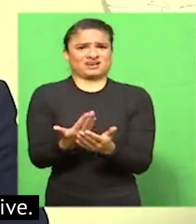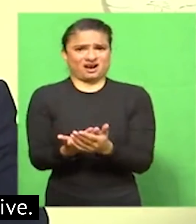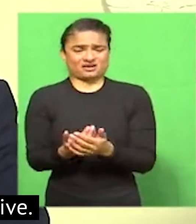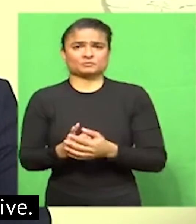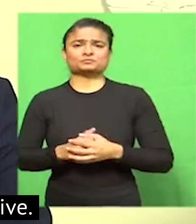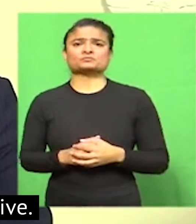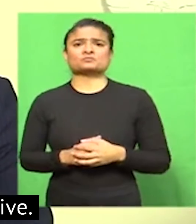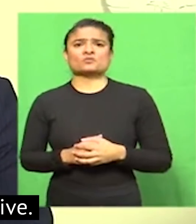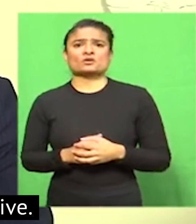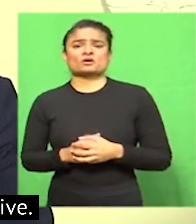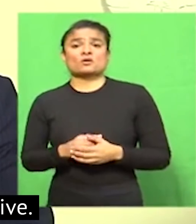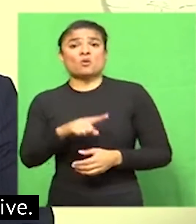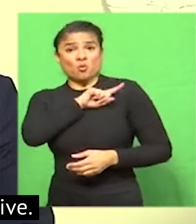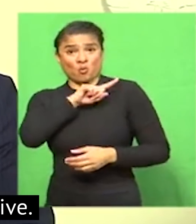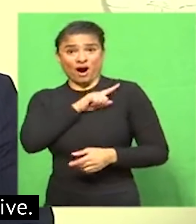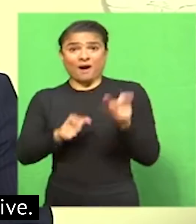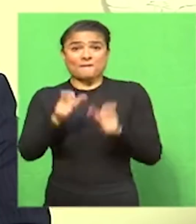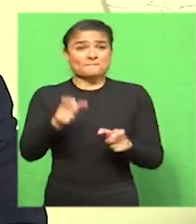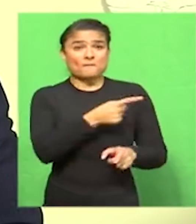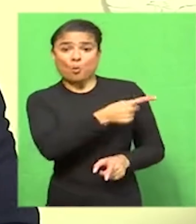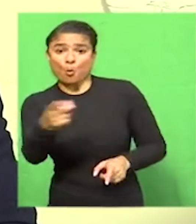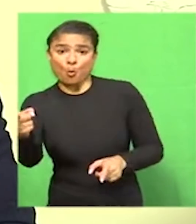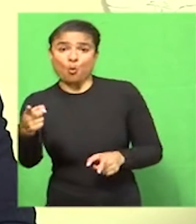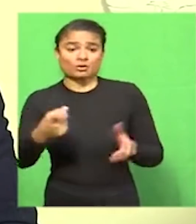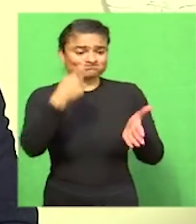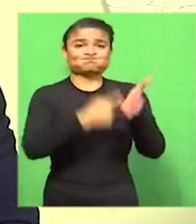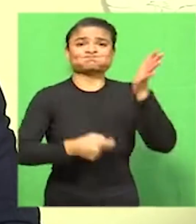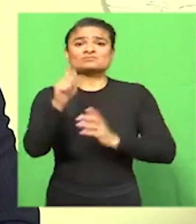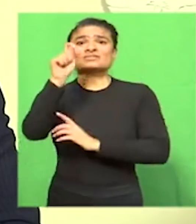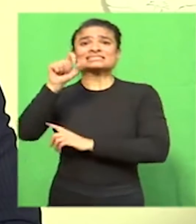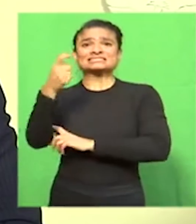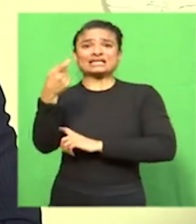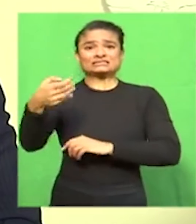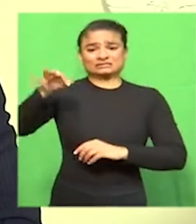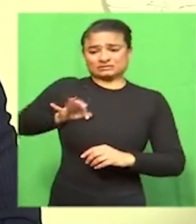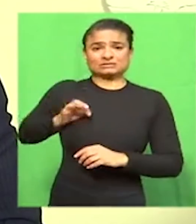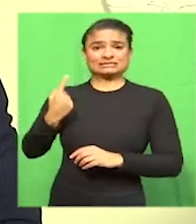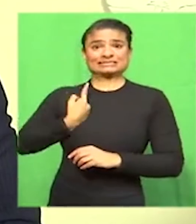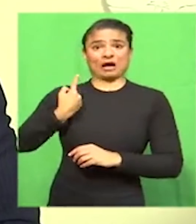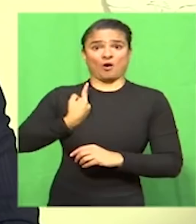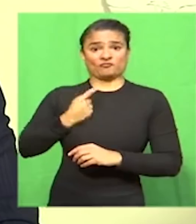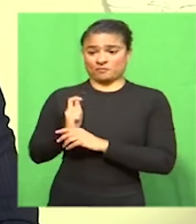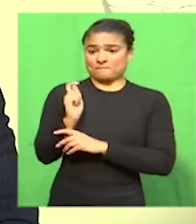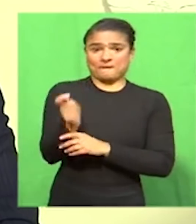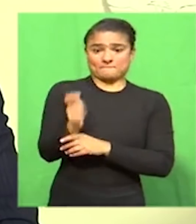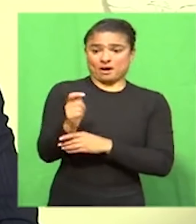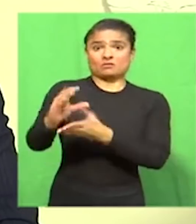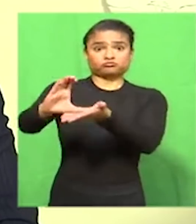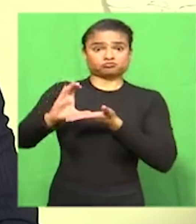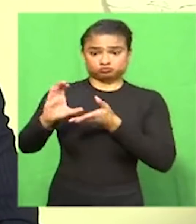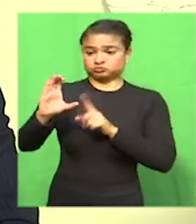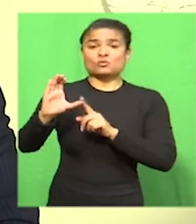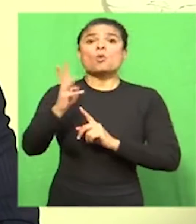for a period of four months to include any employee earning below $6,500 and to increase the